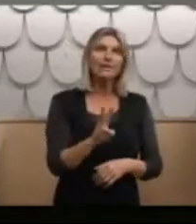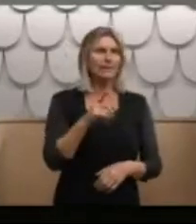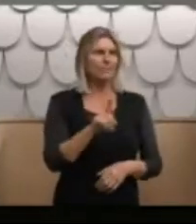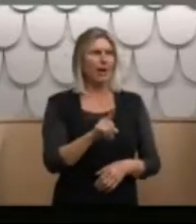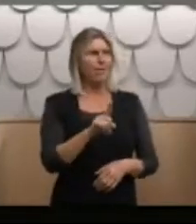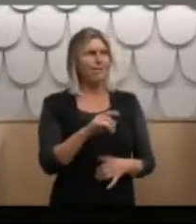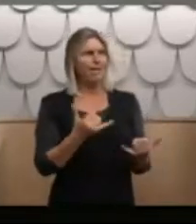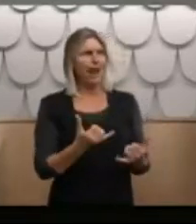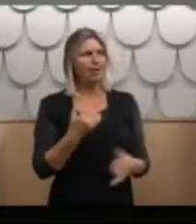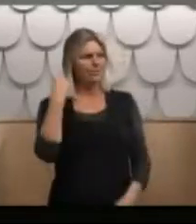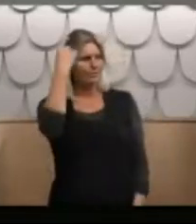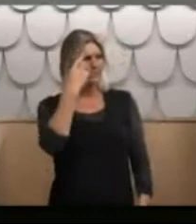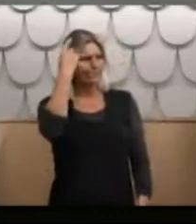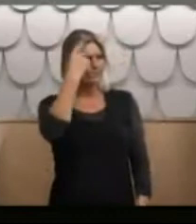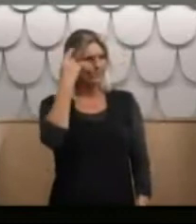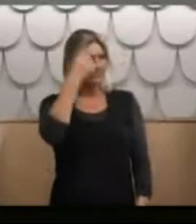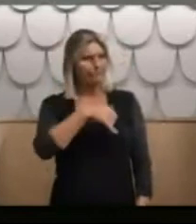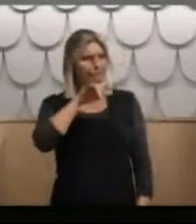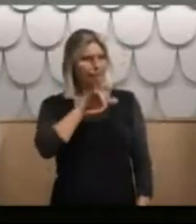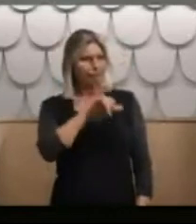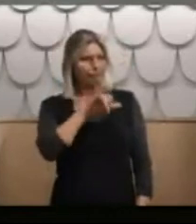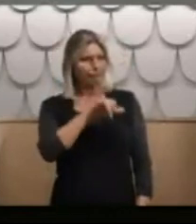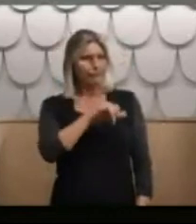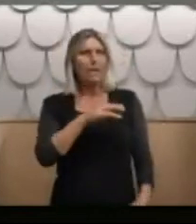now I wonder whether he just groomed me for sex.